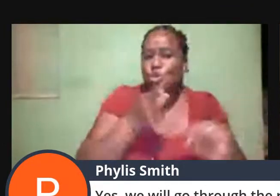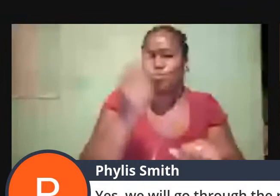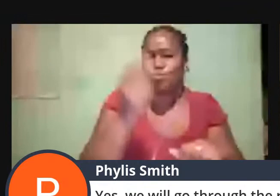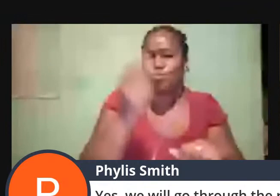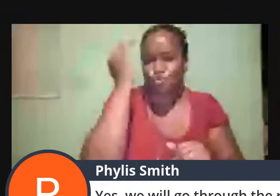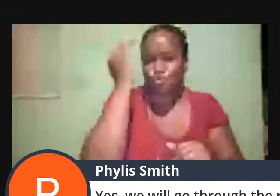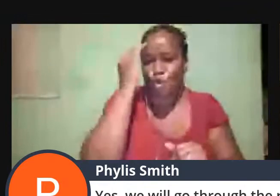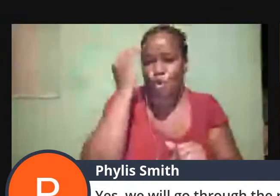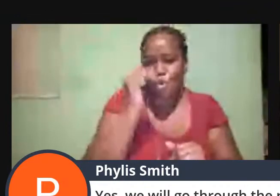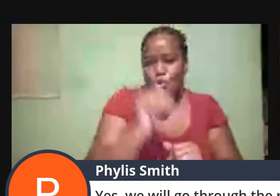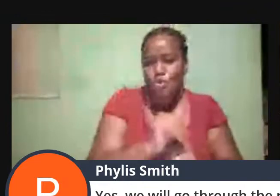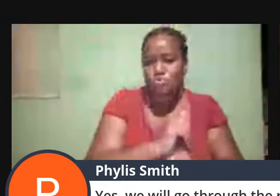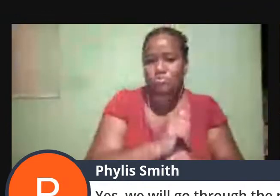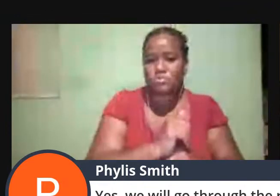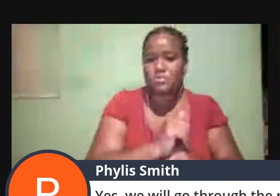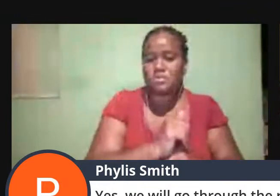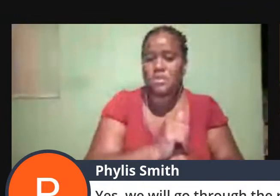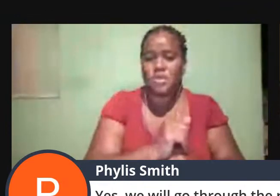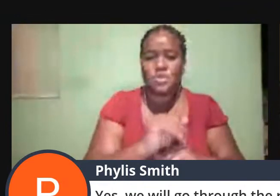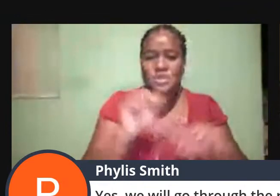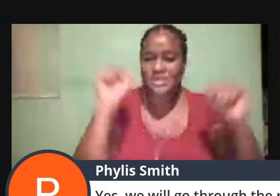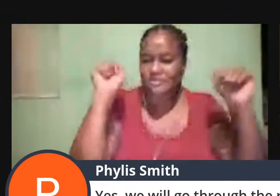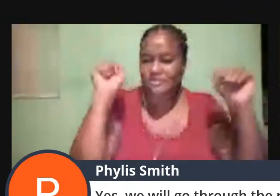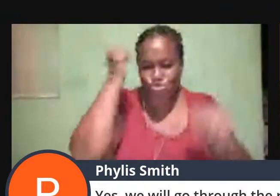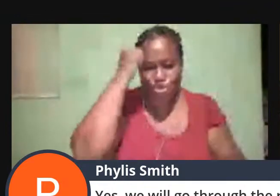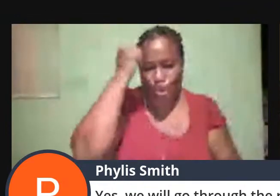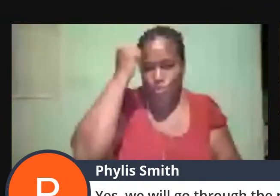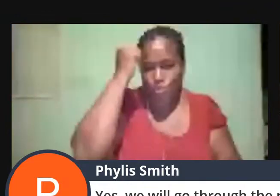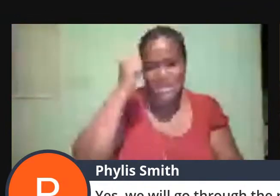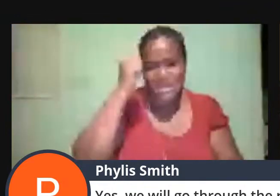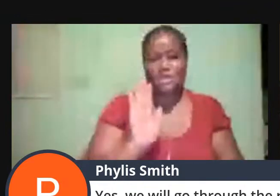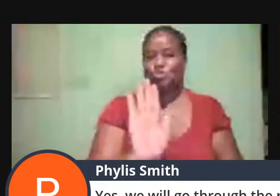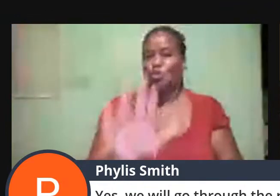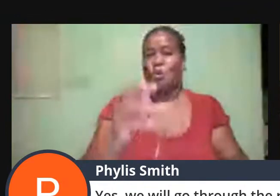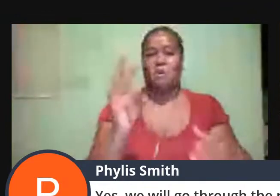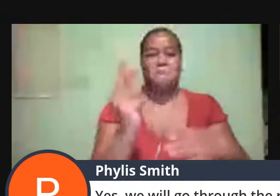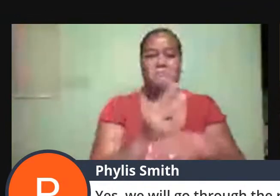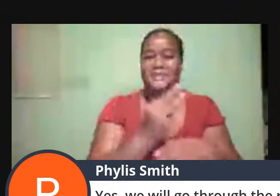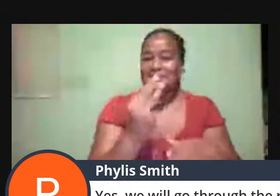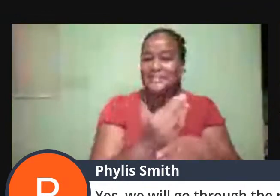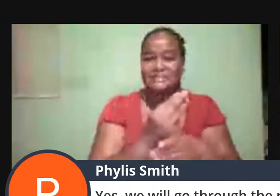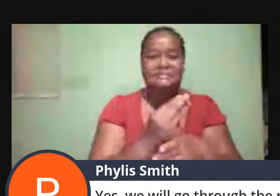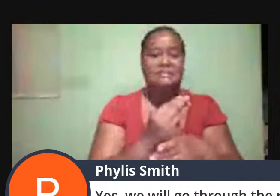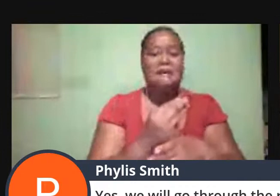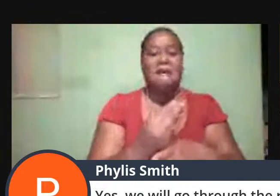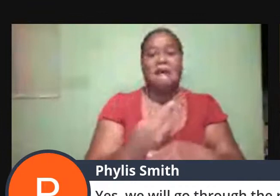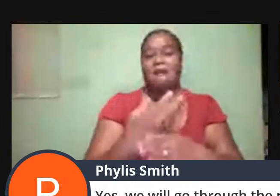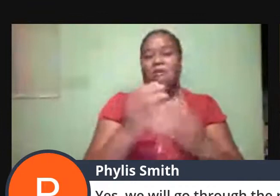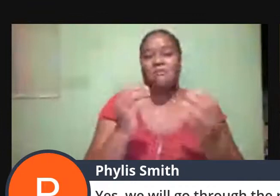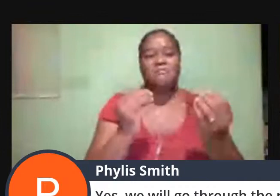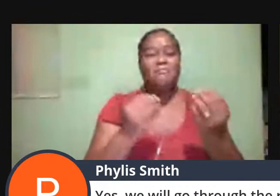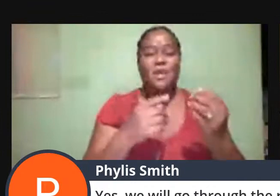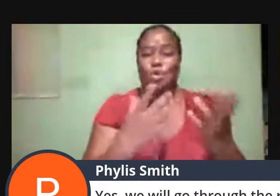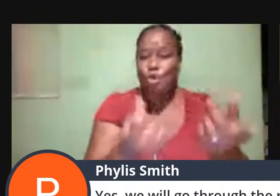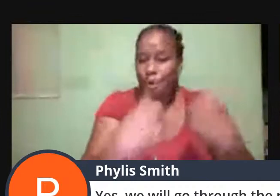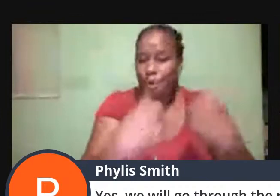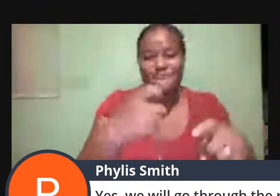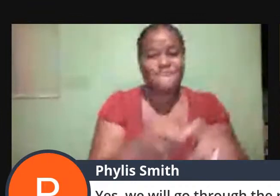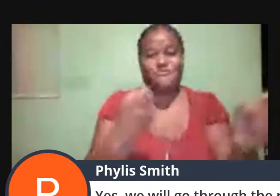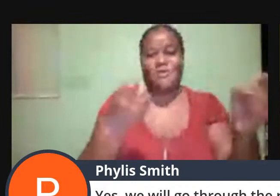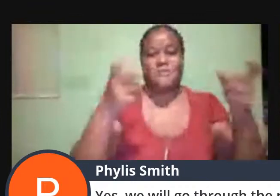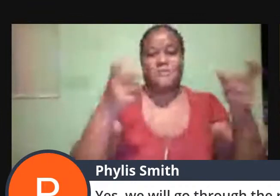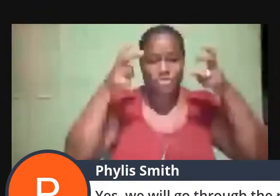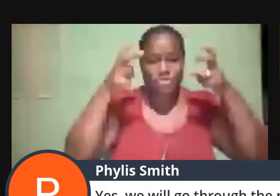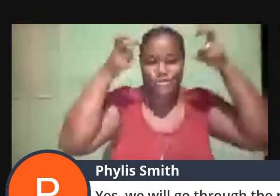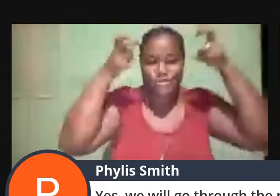doubt, sir, that your messages, we believe, are coming directly from the throne of God.